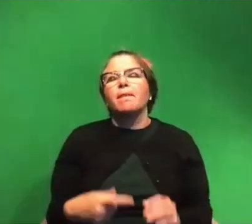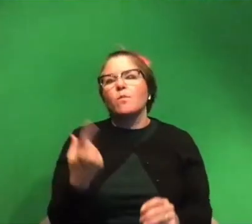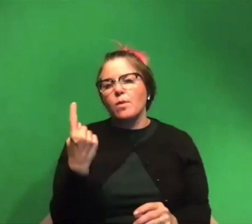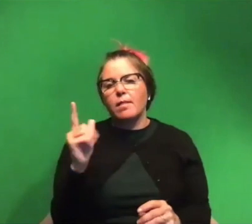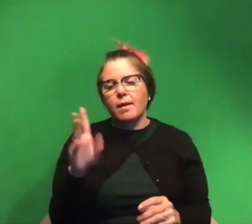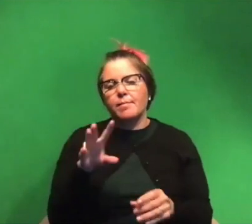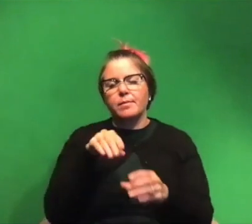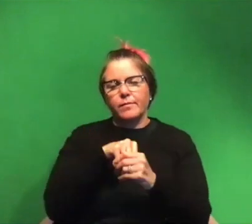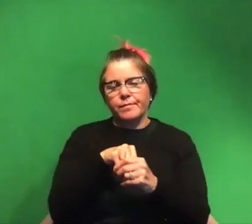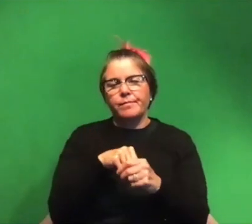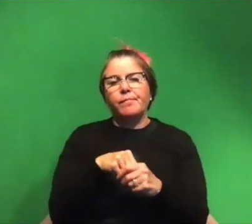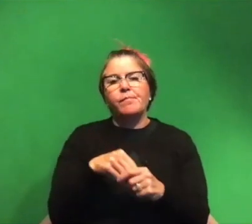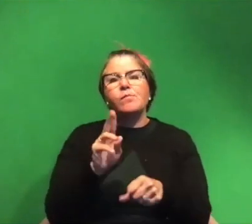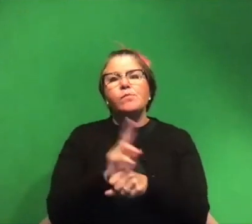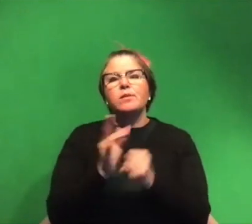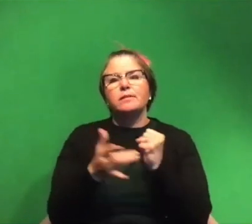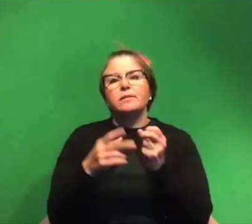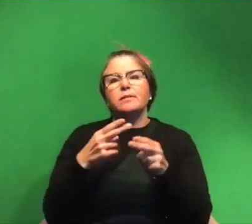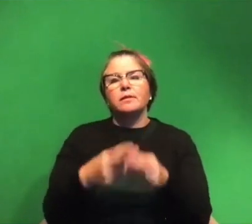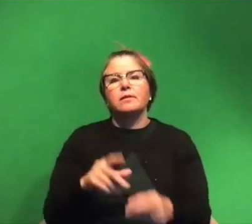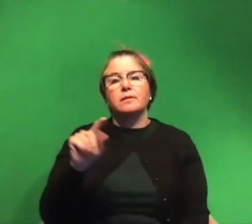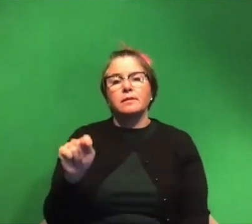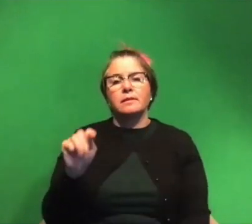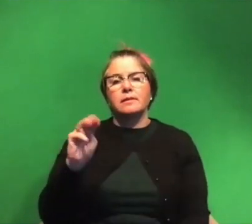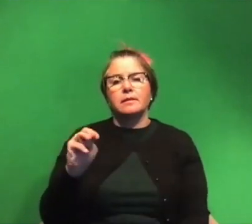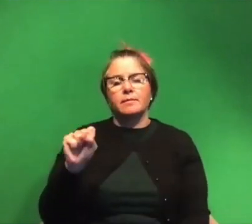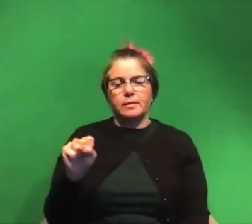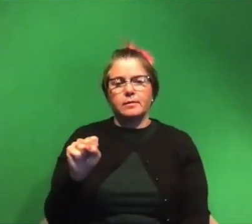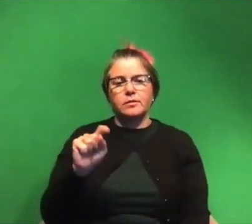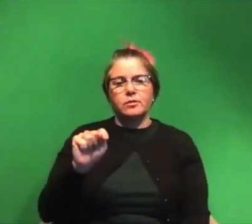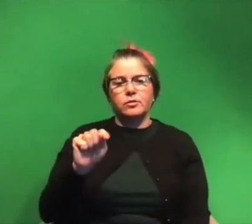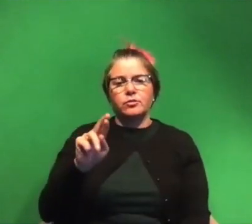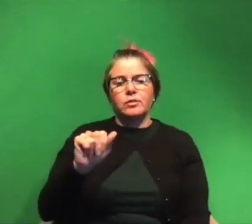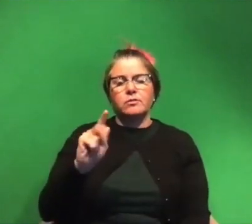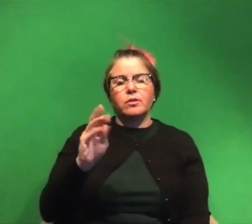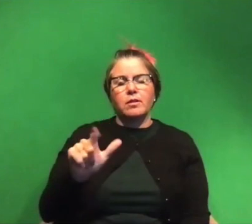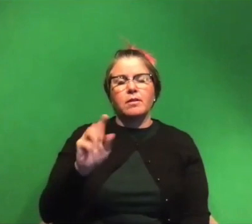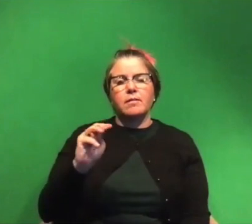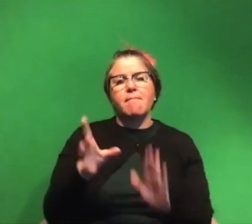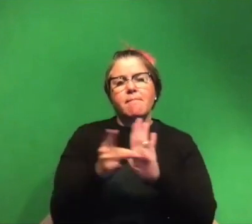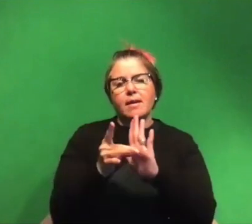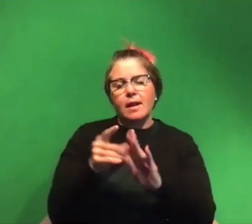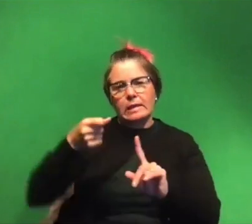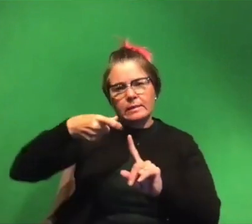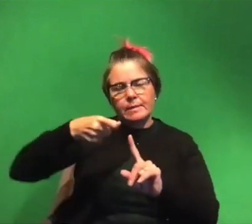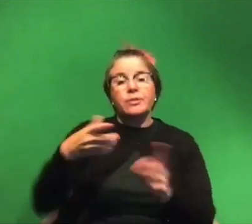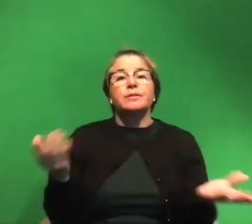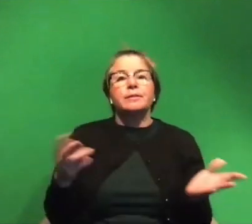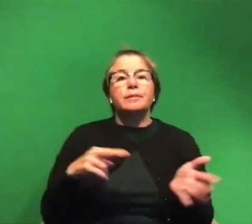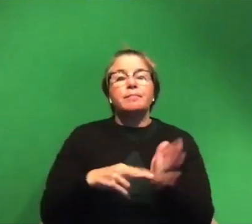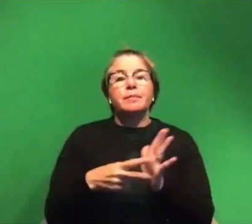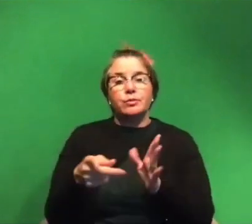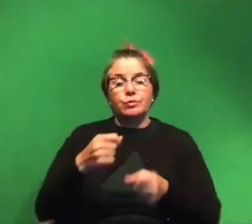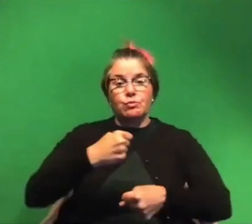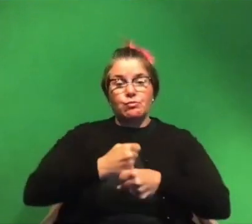involved in we use a technique called tms which stands for transcranial magnetic stimulation where you basically create an